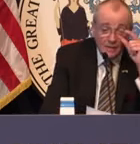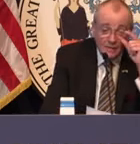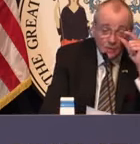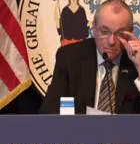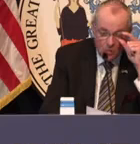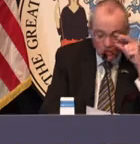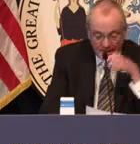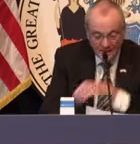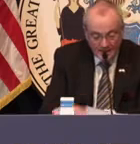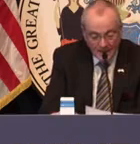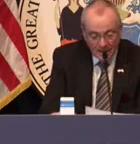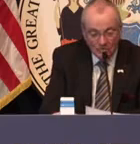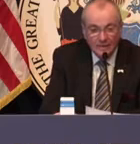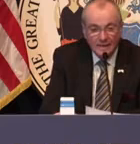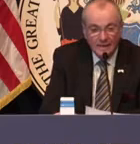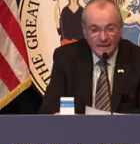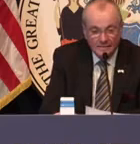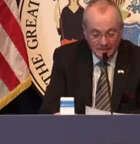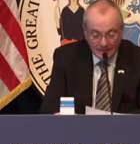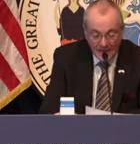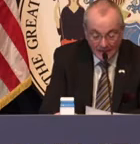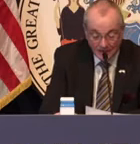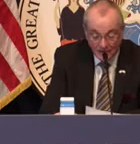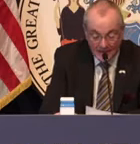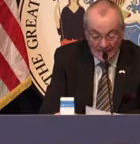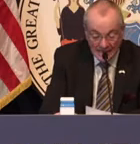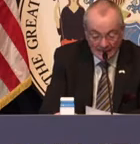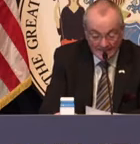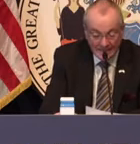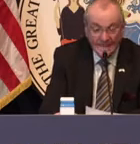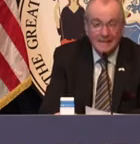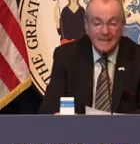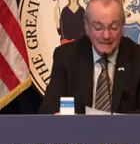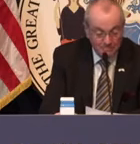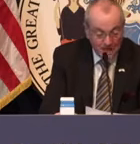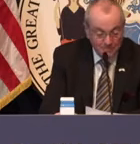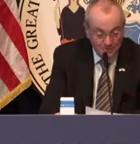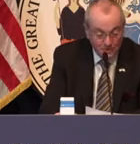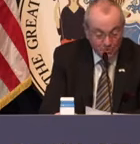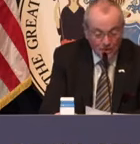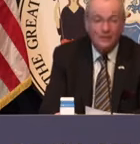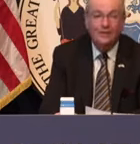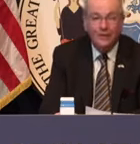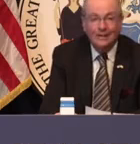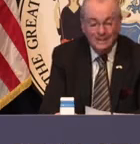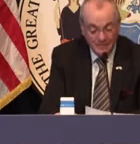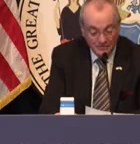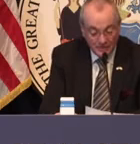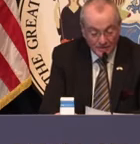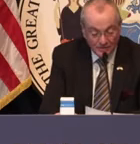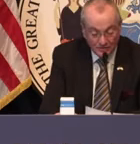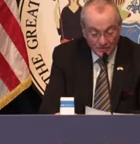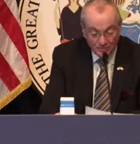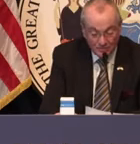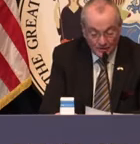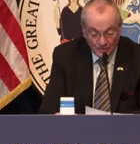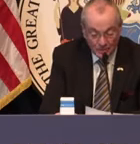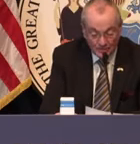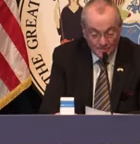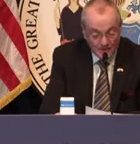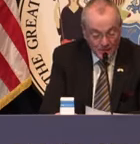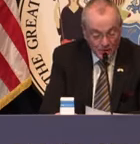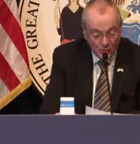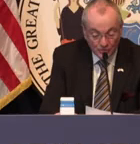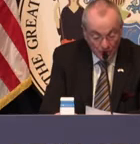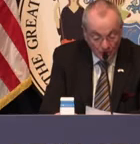today, we mourn Carol Ann Lockett, a dedicated and popular crossing guard for the Elizabeth Police